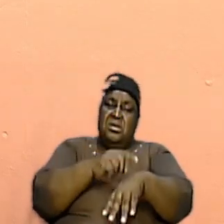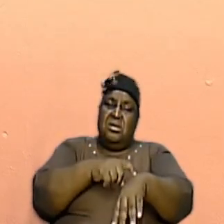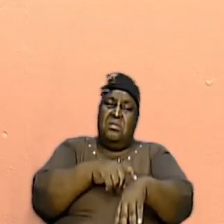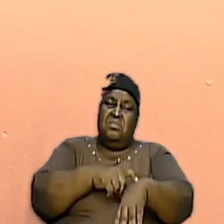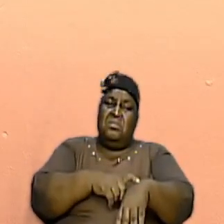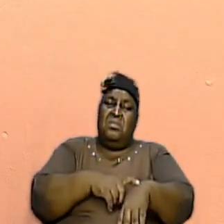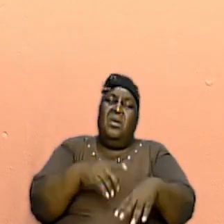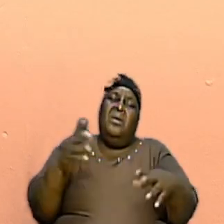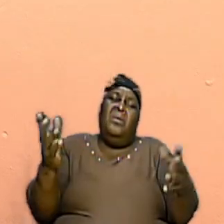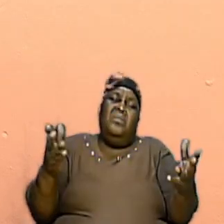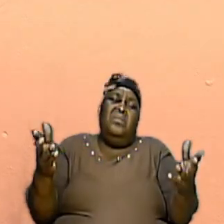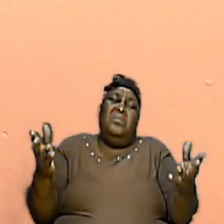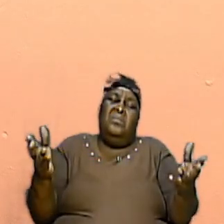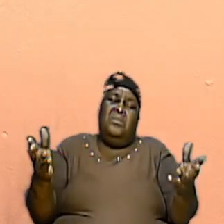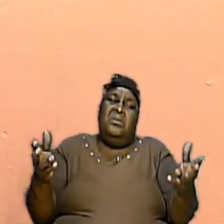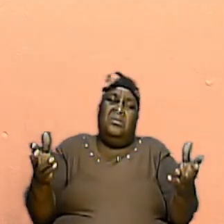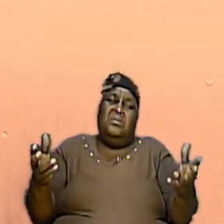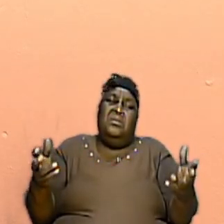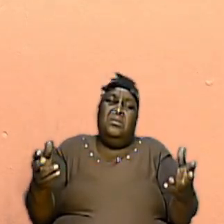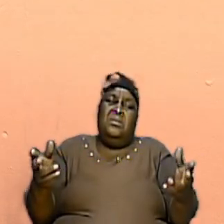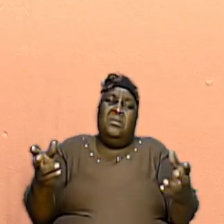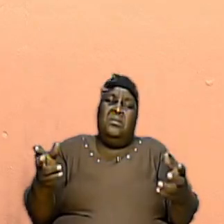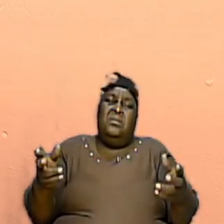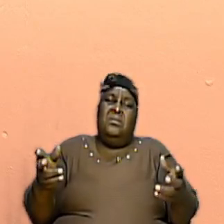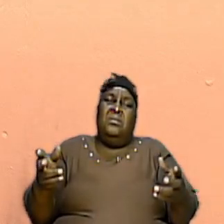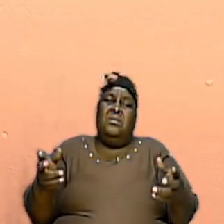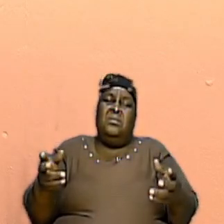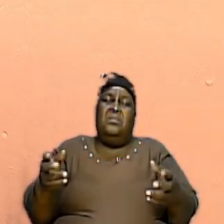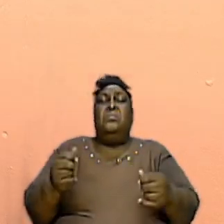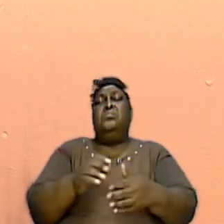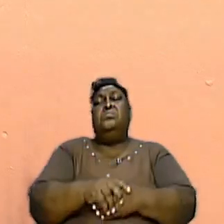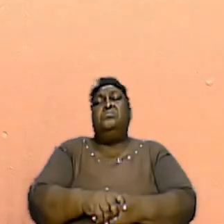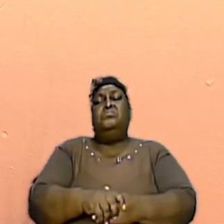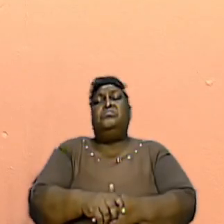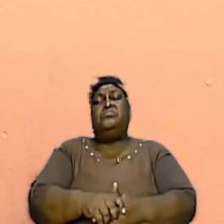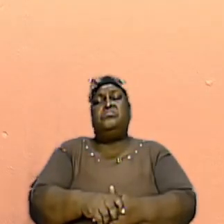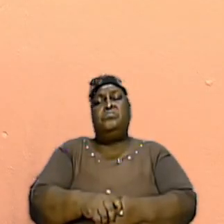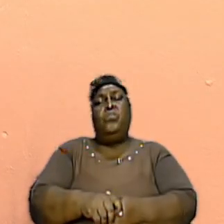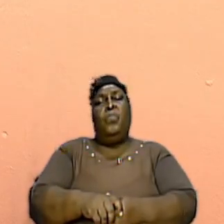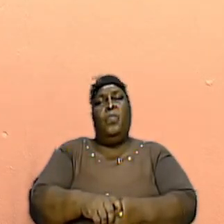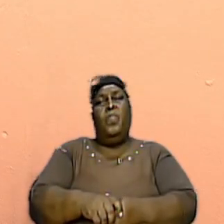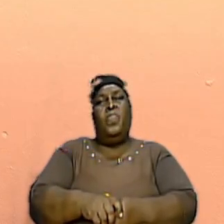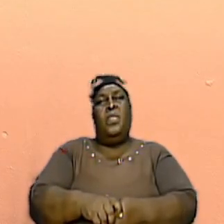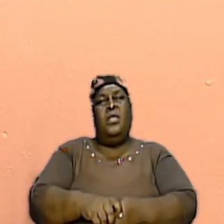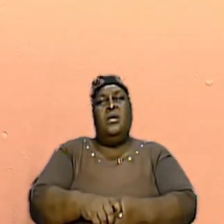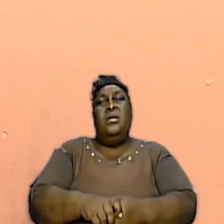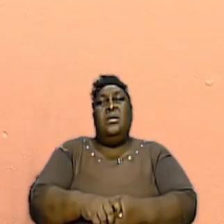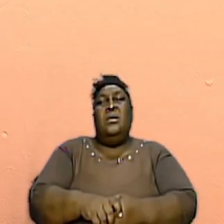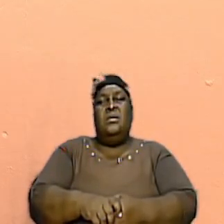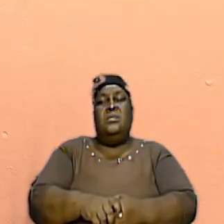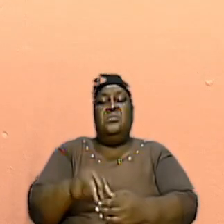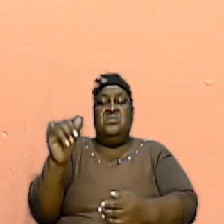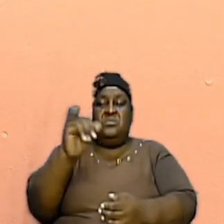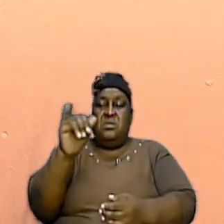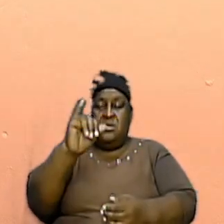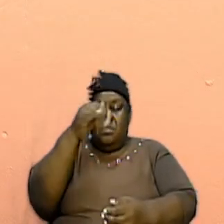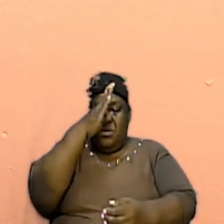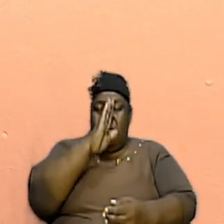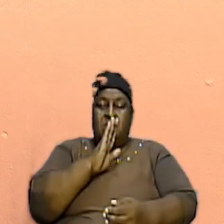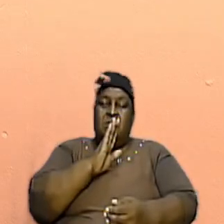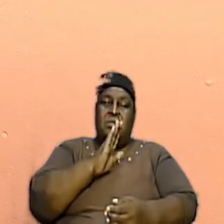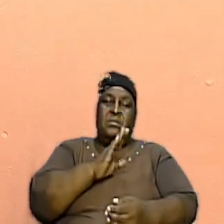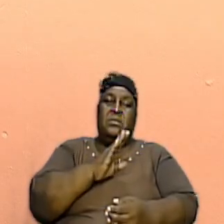what is common, actually common, is the fact that it is the same God